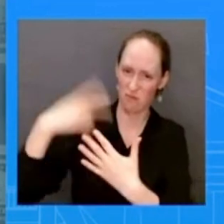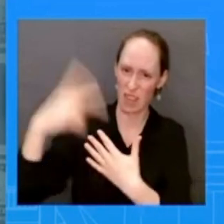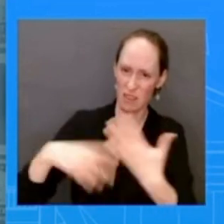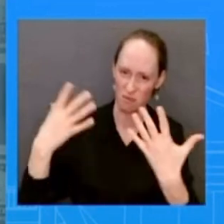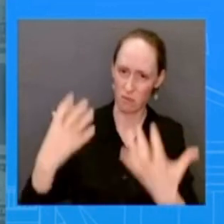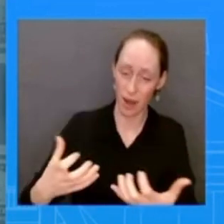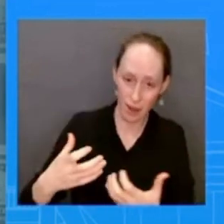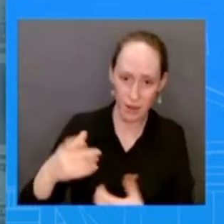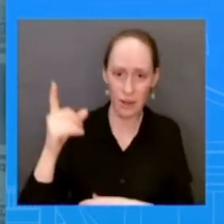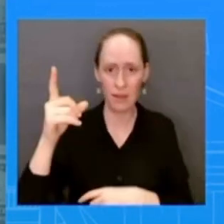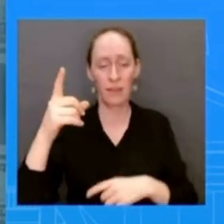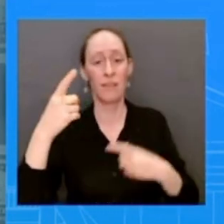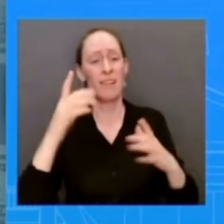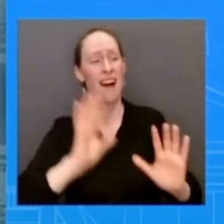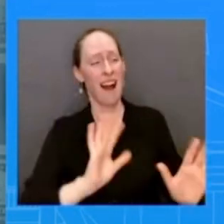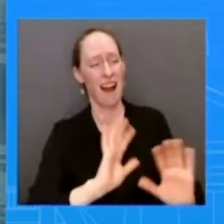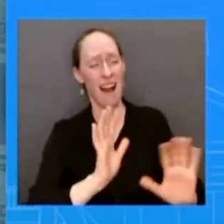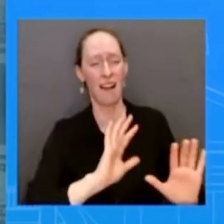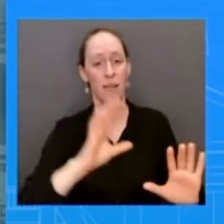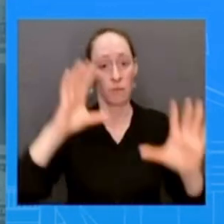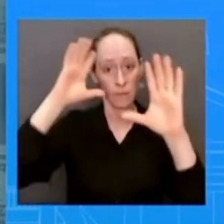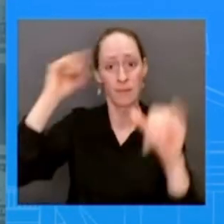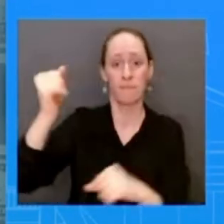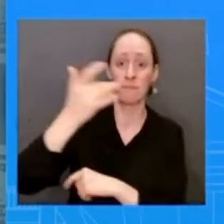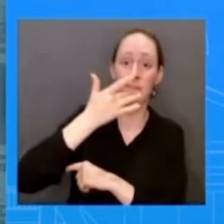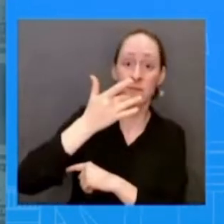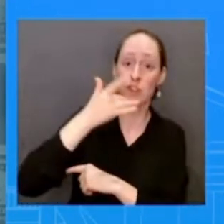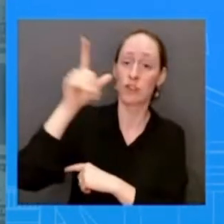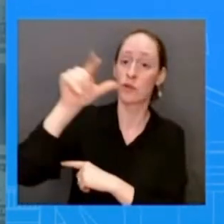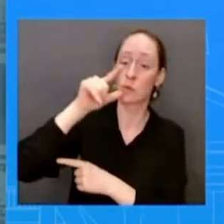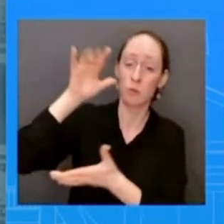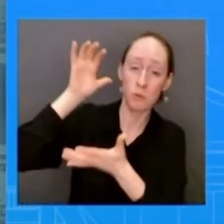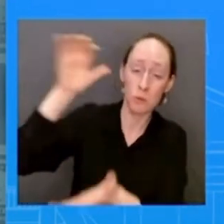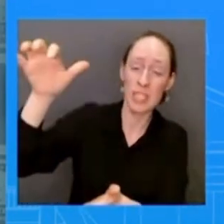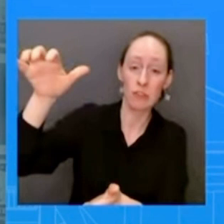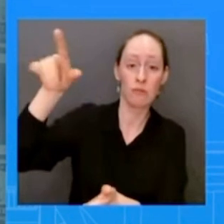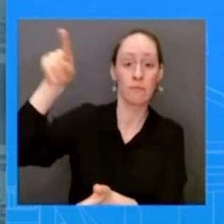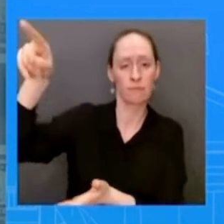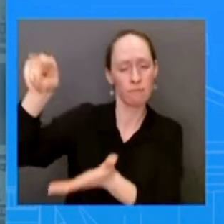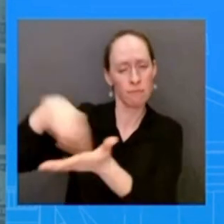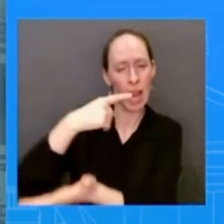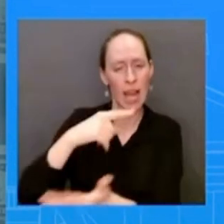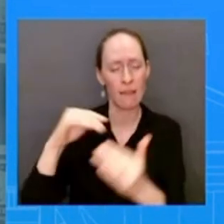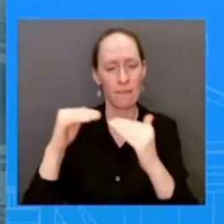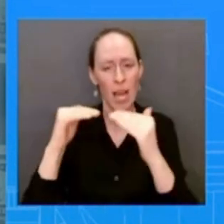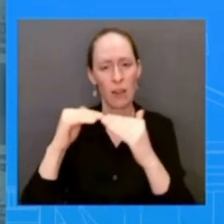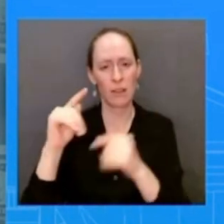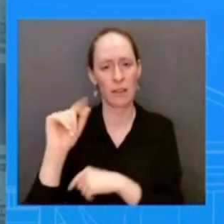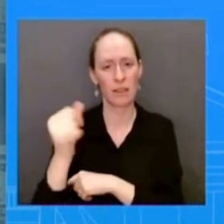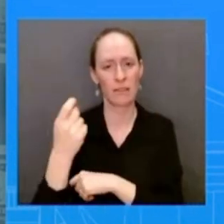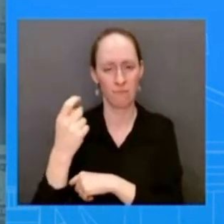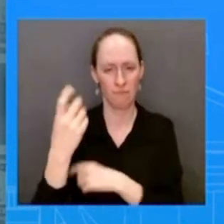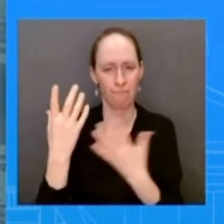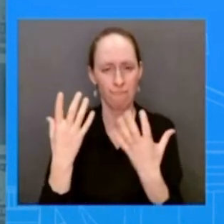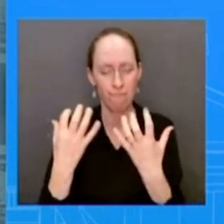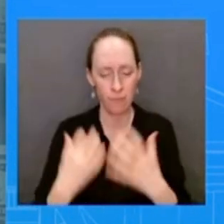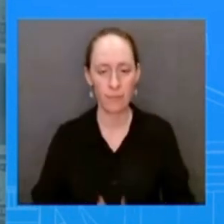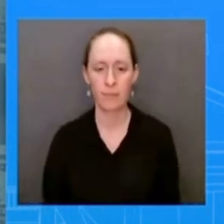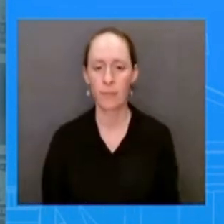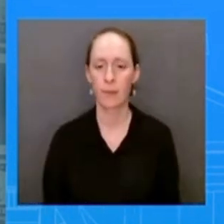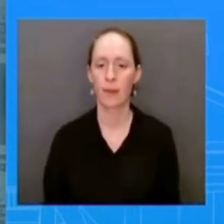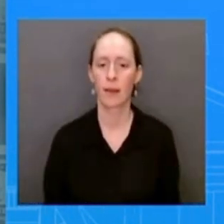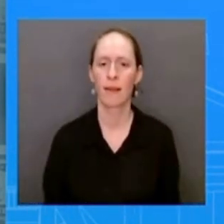proposing to do the following increase the medicare tax rate on income above four hundred thousand dollars close